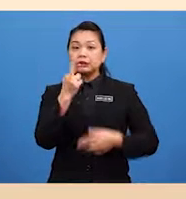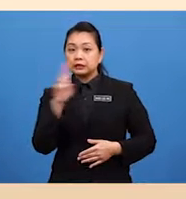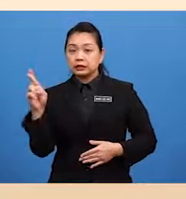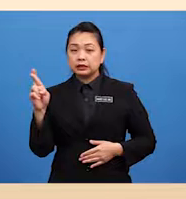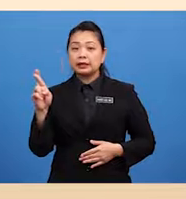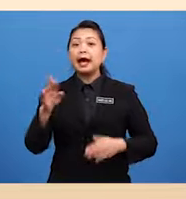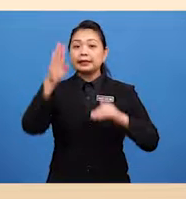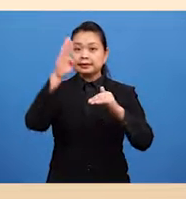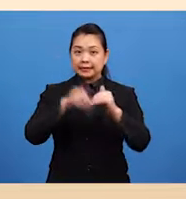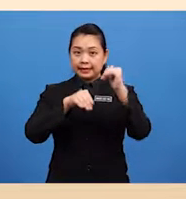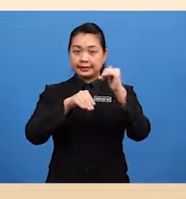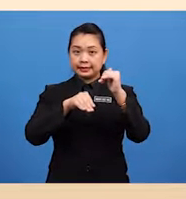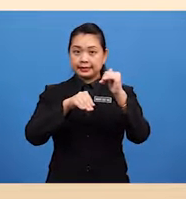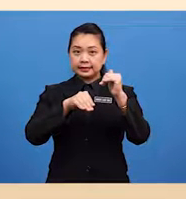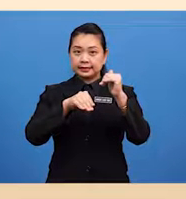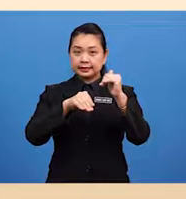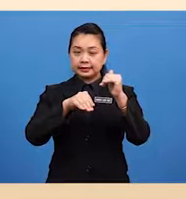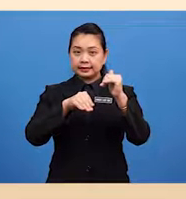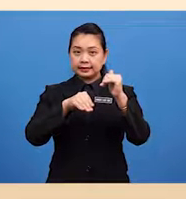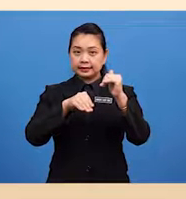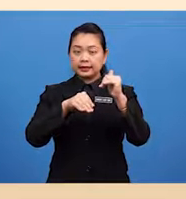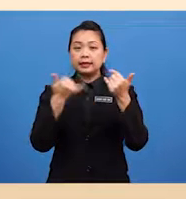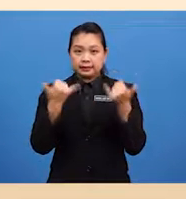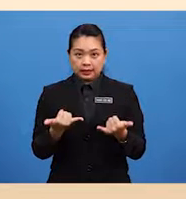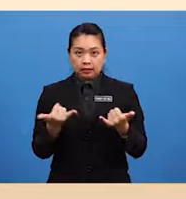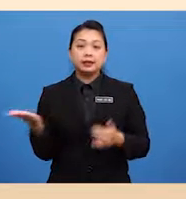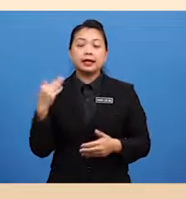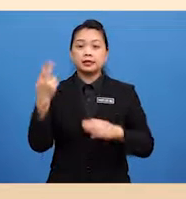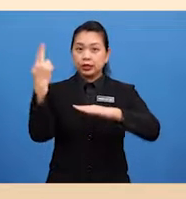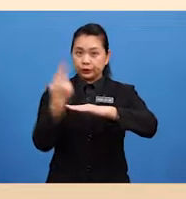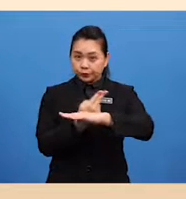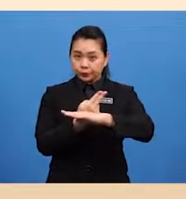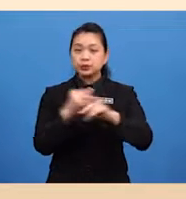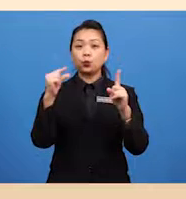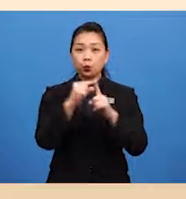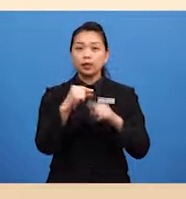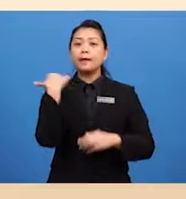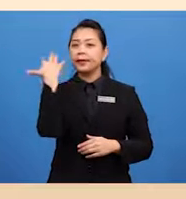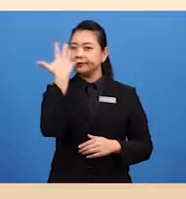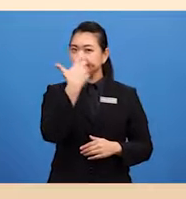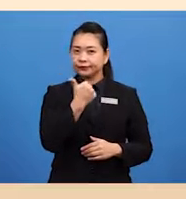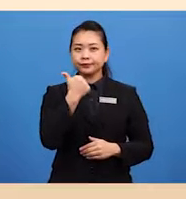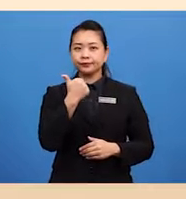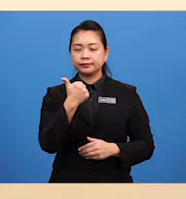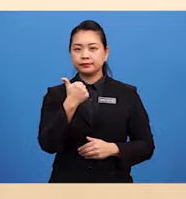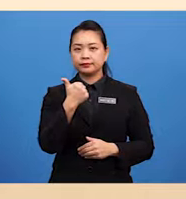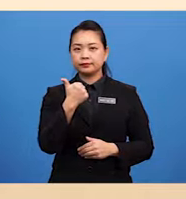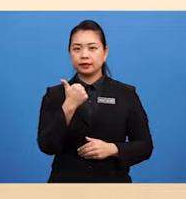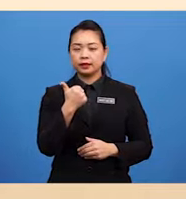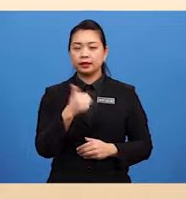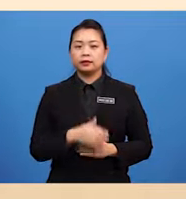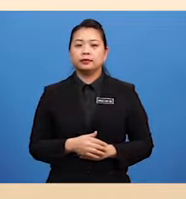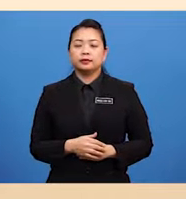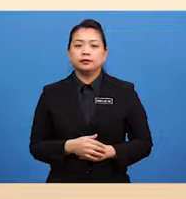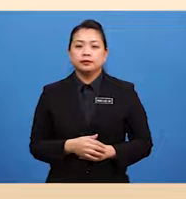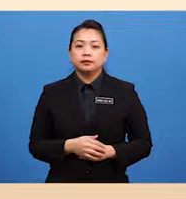Let's use the word beautiful Yes You are